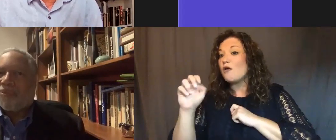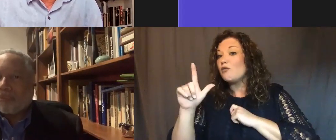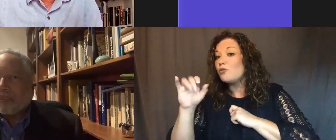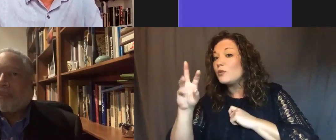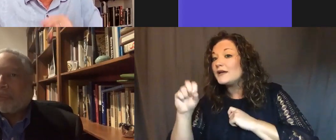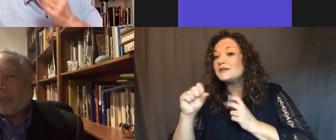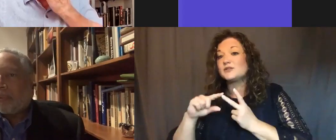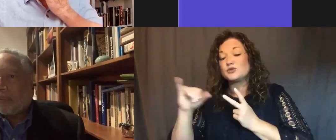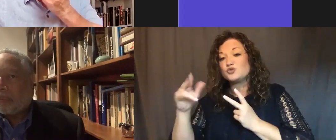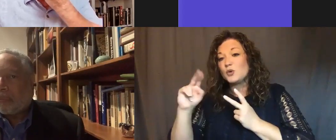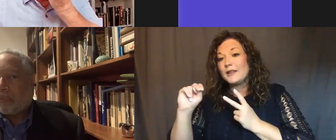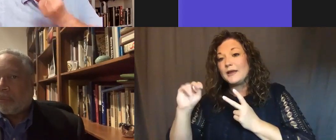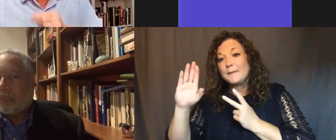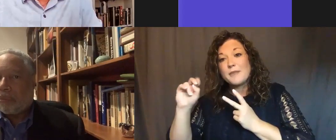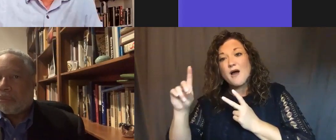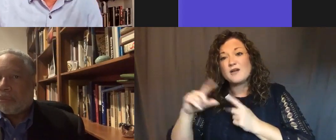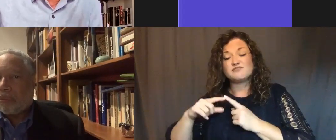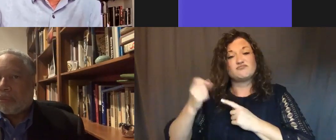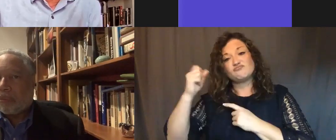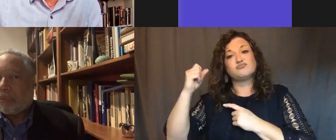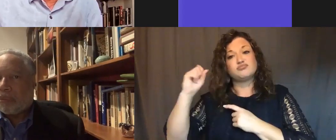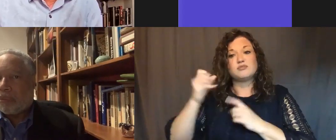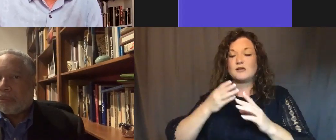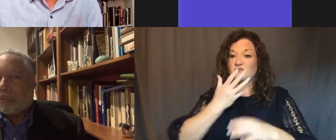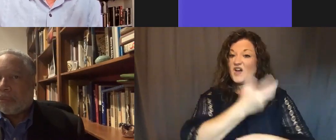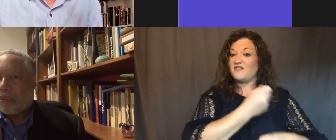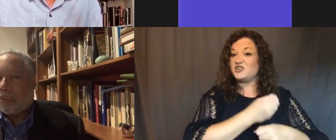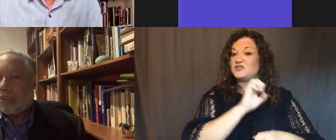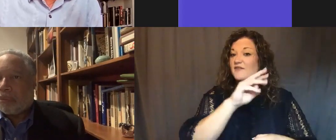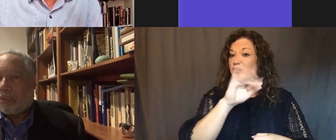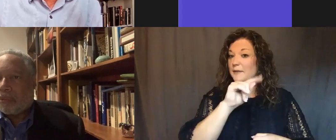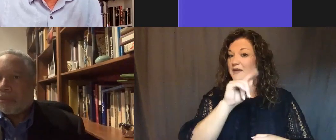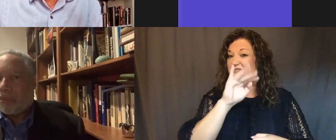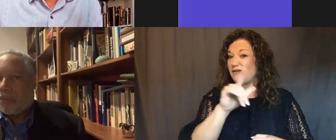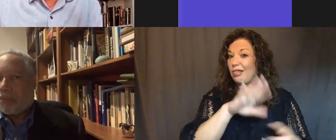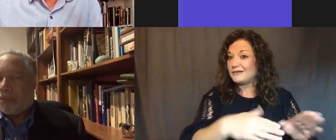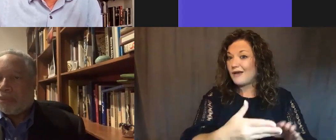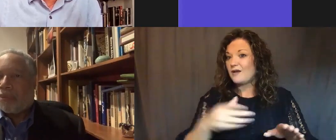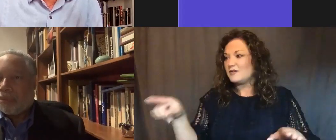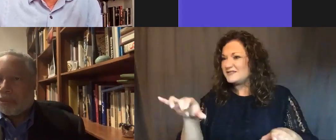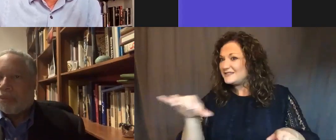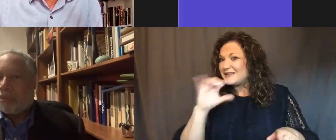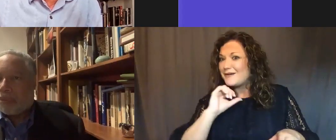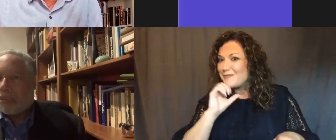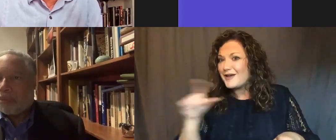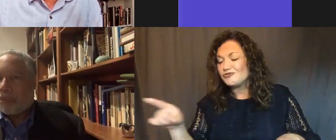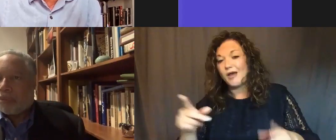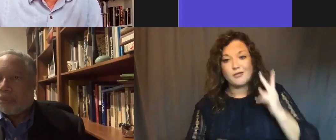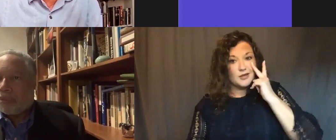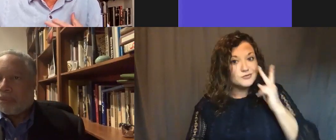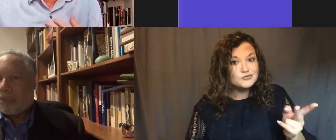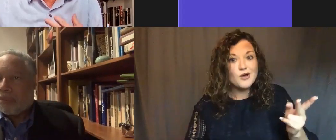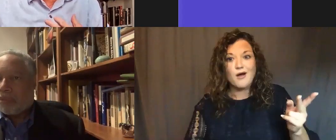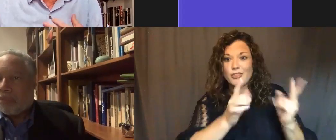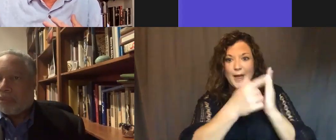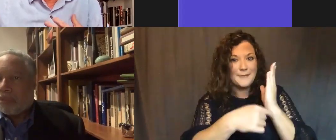people who led the sit ins five years after Emmett Till died were of the same age. And they saw those jet magazines